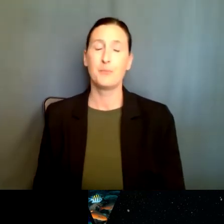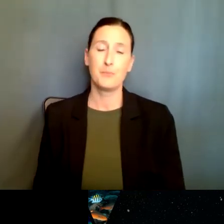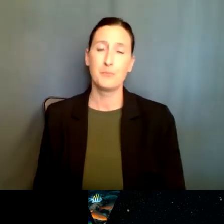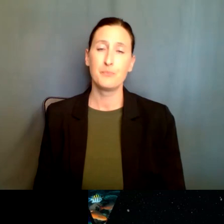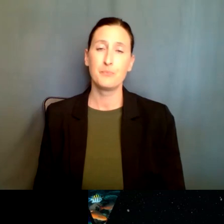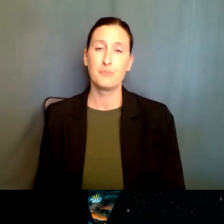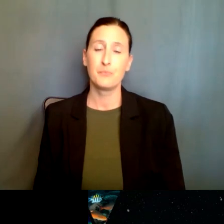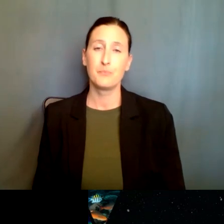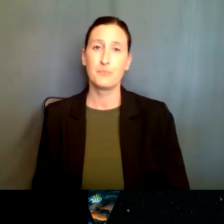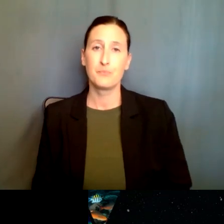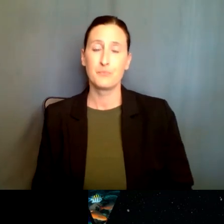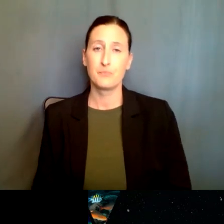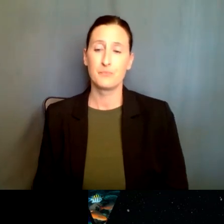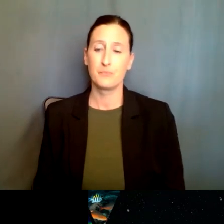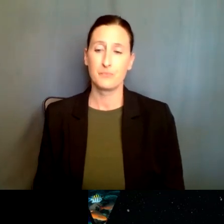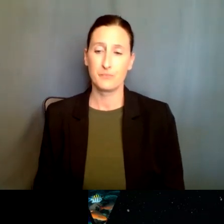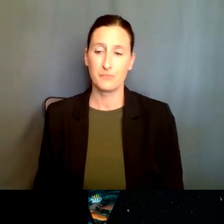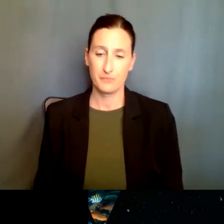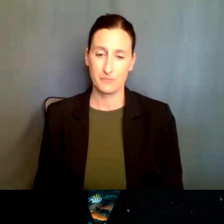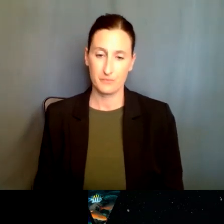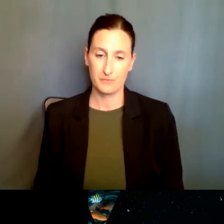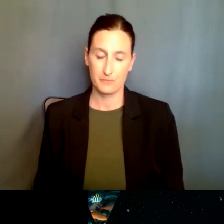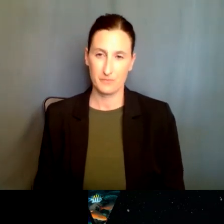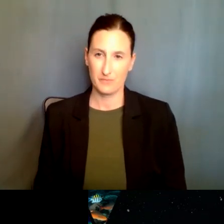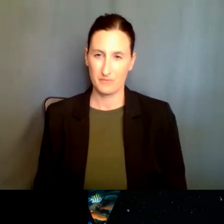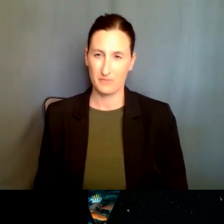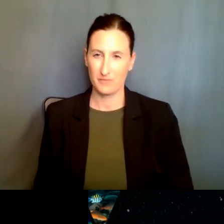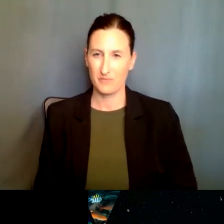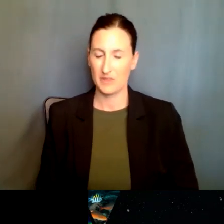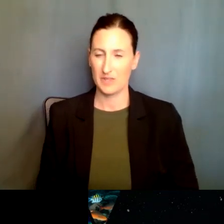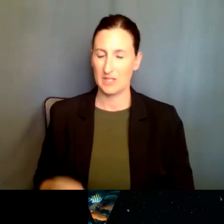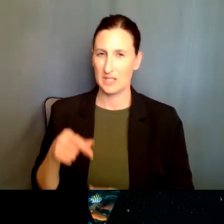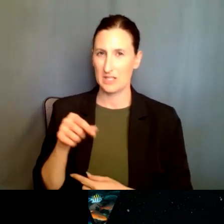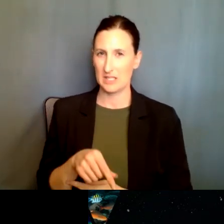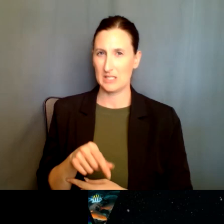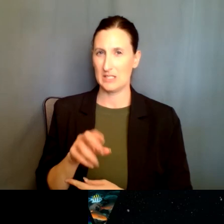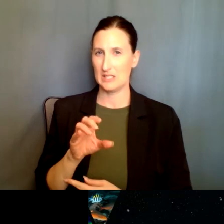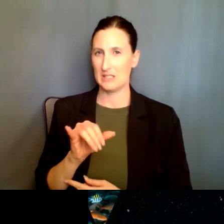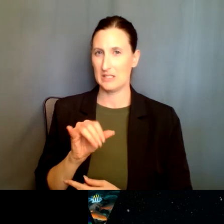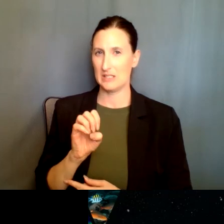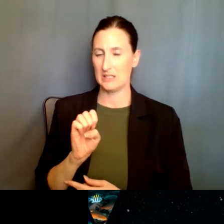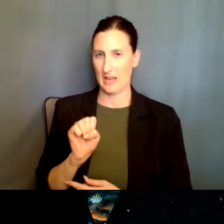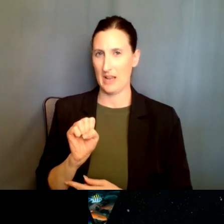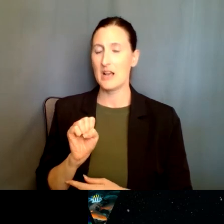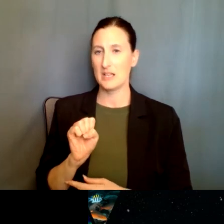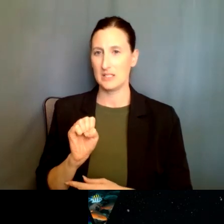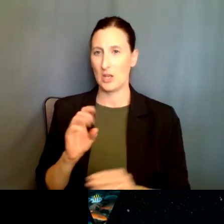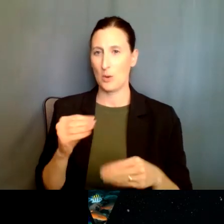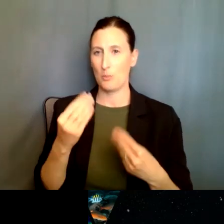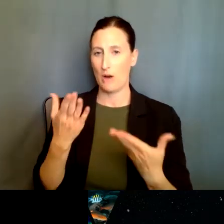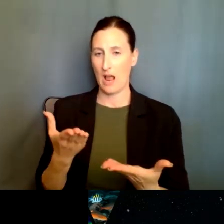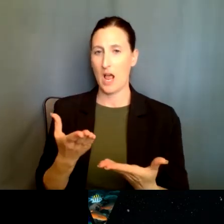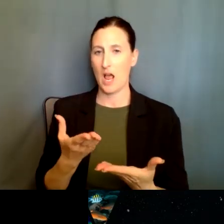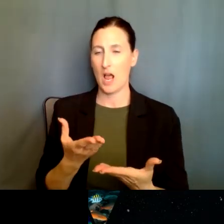All right. Um, and then the size also support eager grants for robotics and CPS to base the research. Are there any guidelines